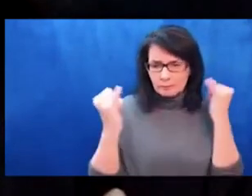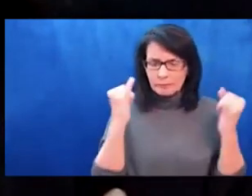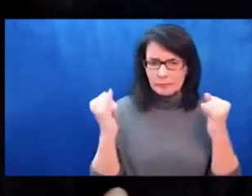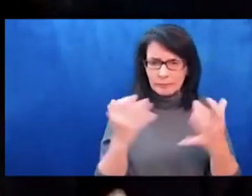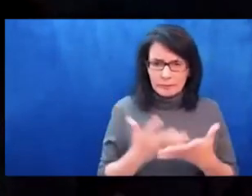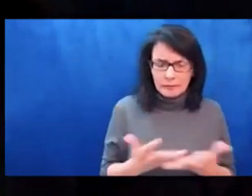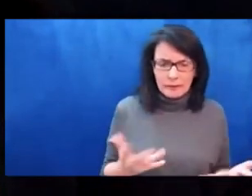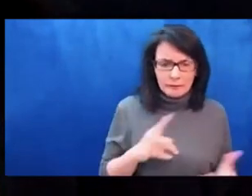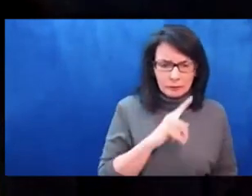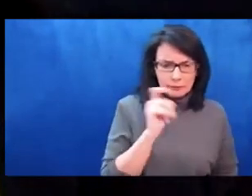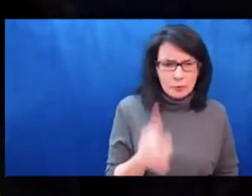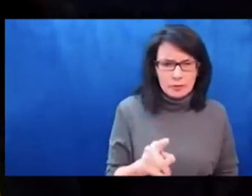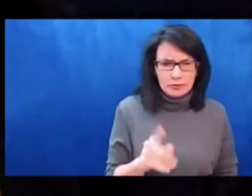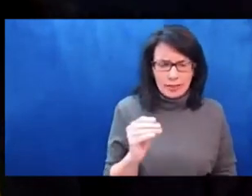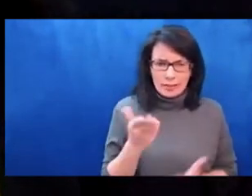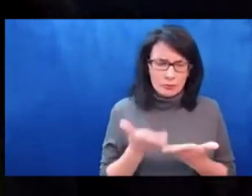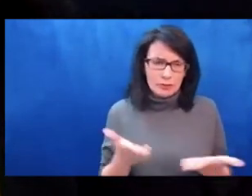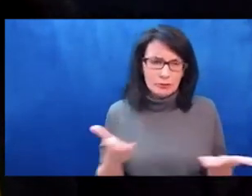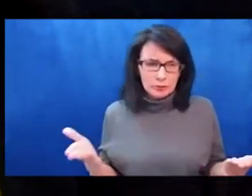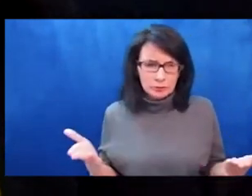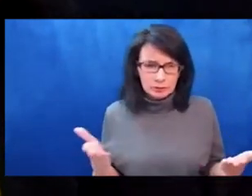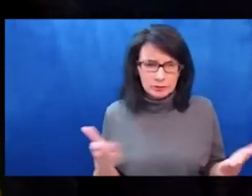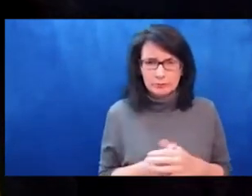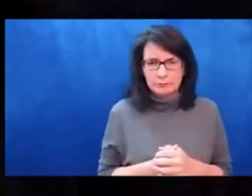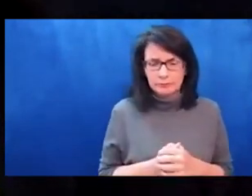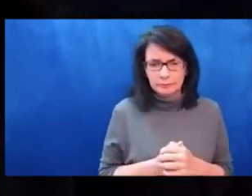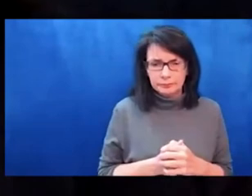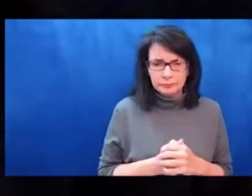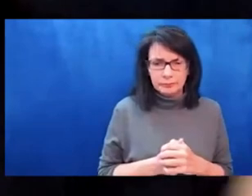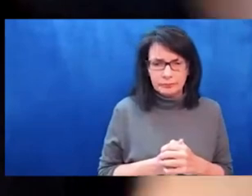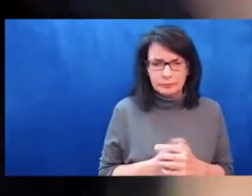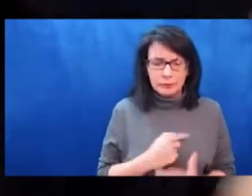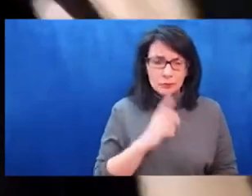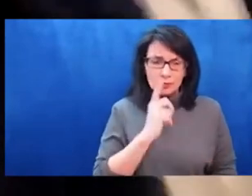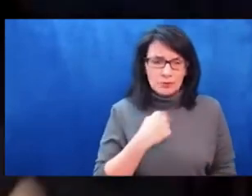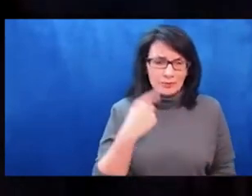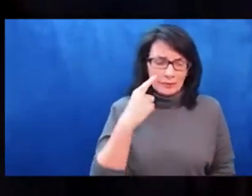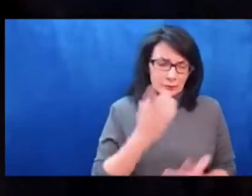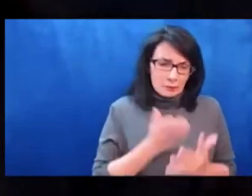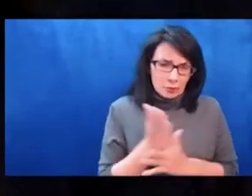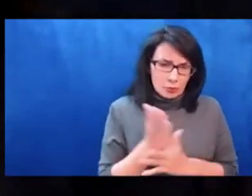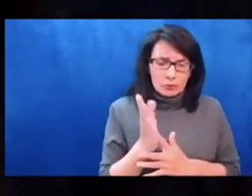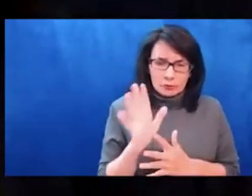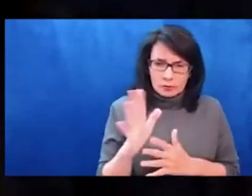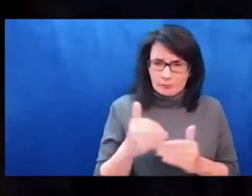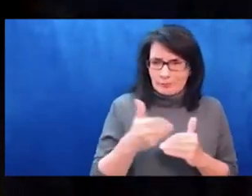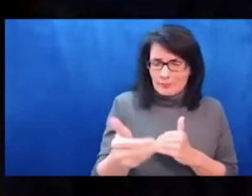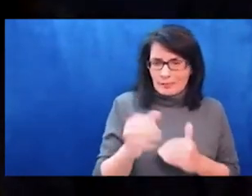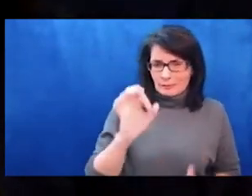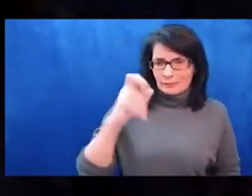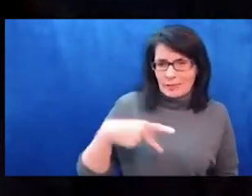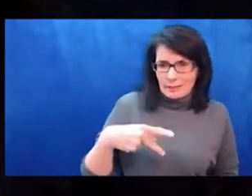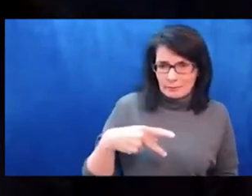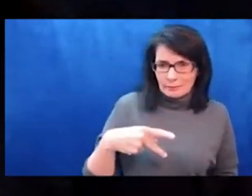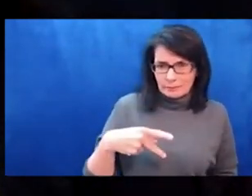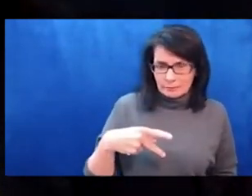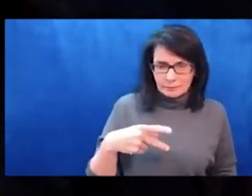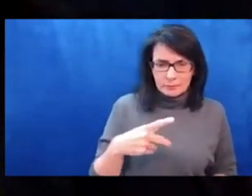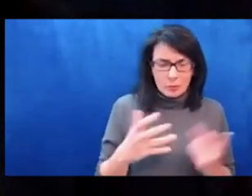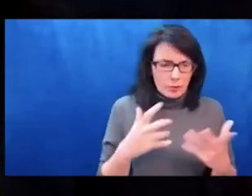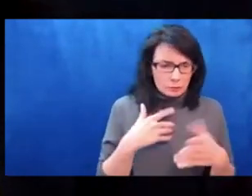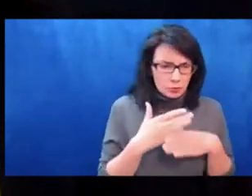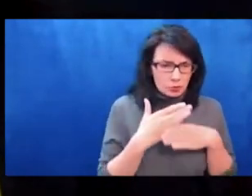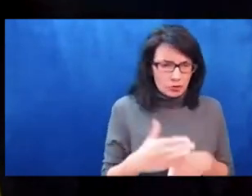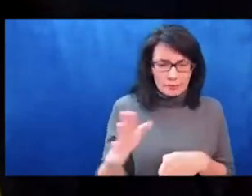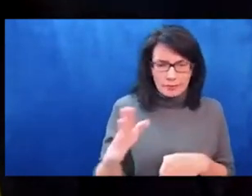for all of us at the Verilis Center and Creative Time India, maybe we can get you back on here as well, because this has really been a truly